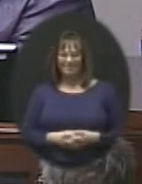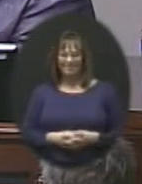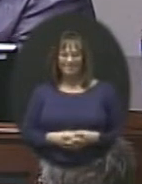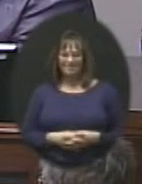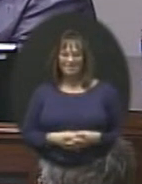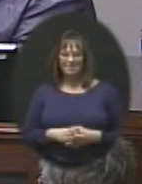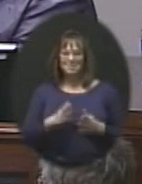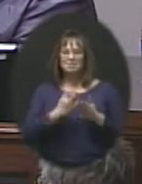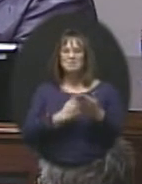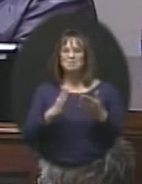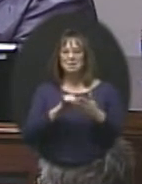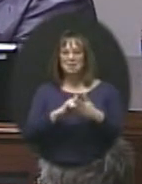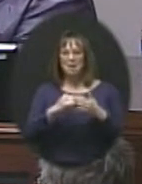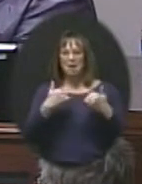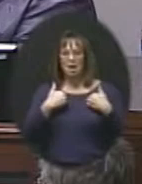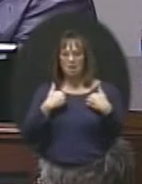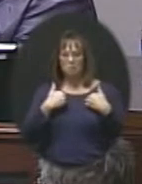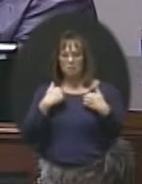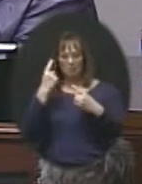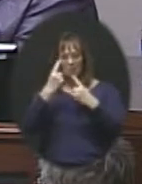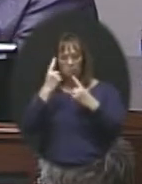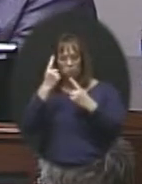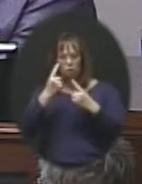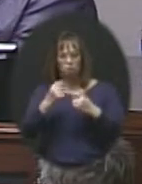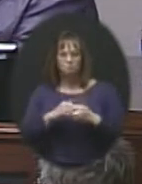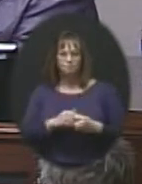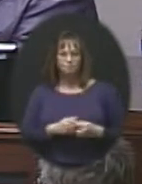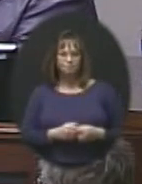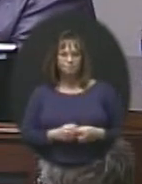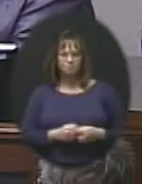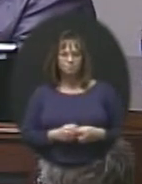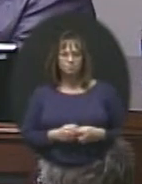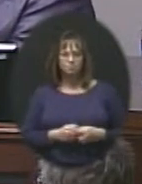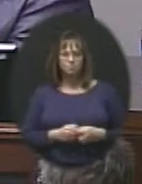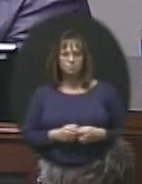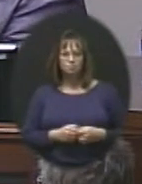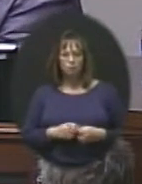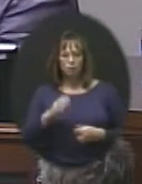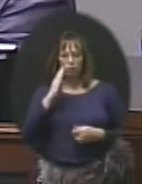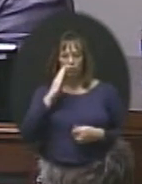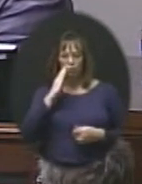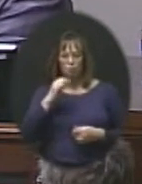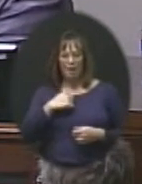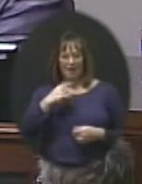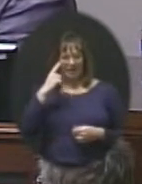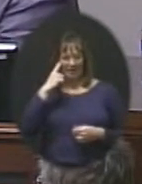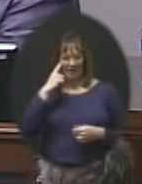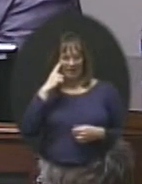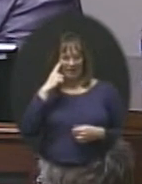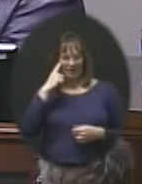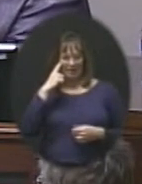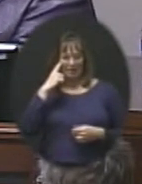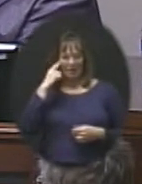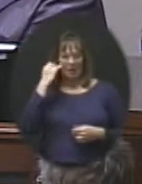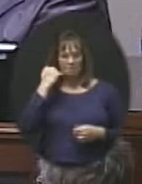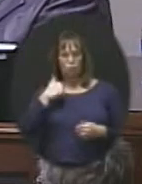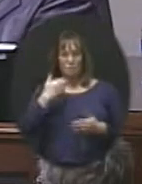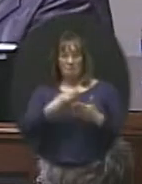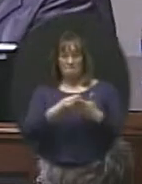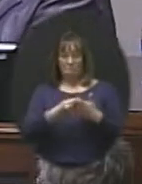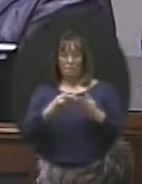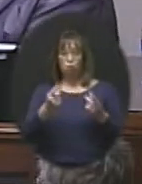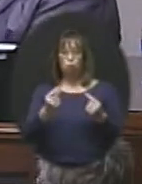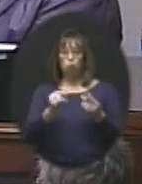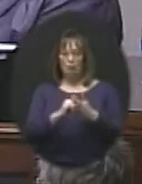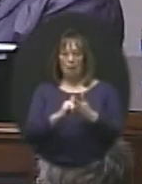Is that something that has been under consideration? You know, I think if you had the money to